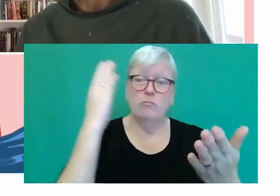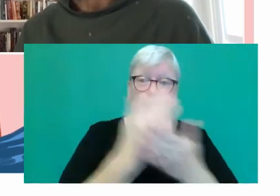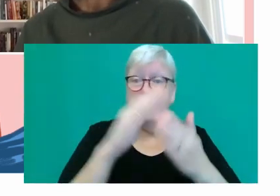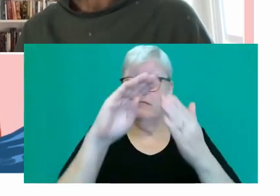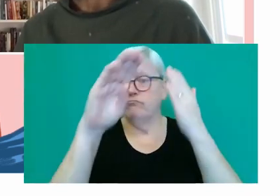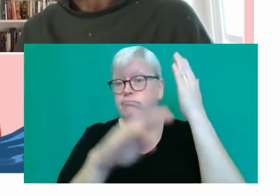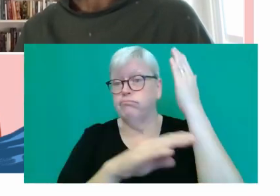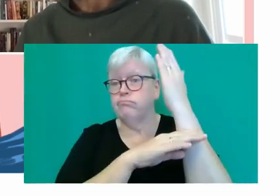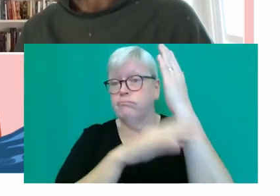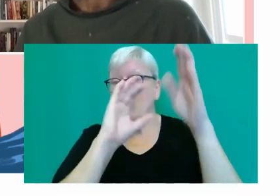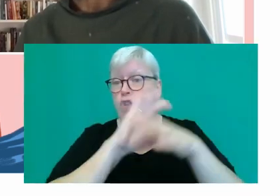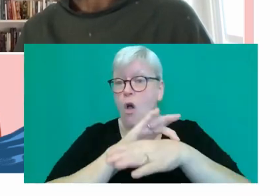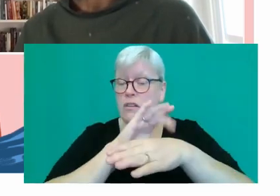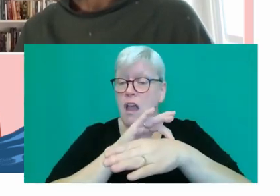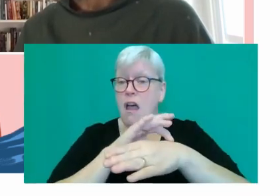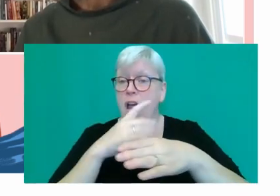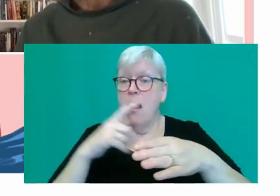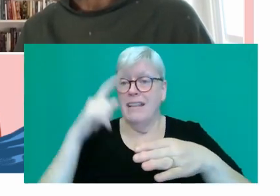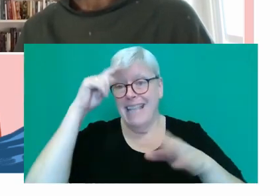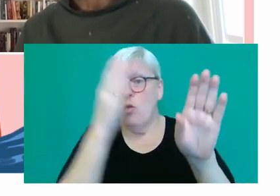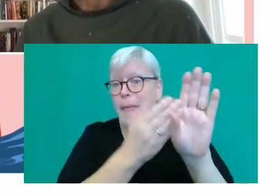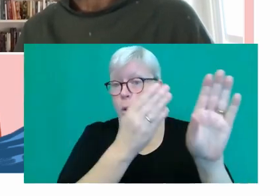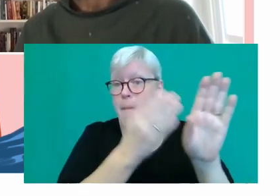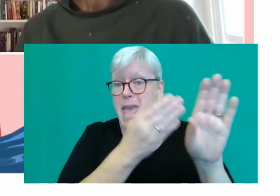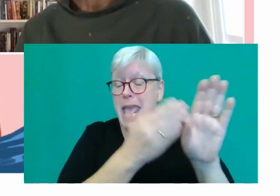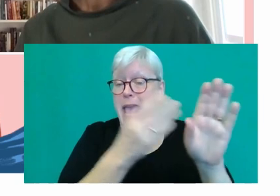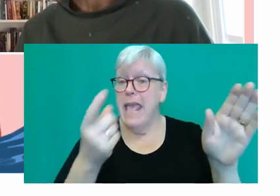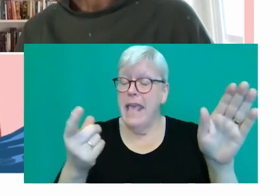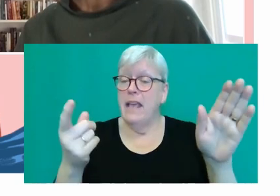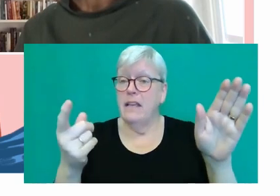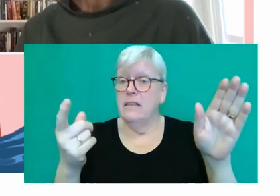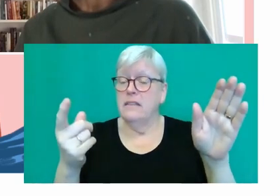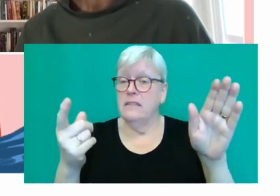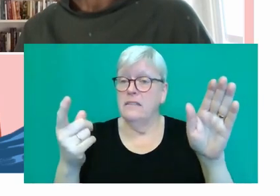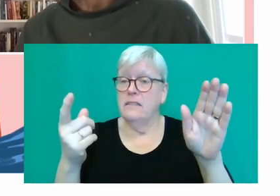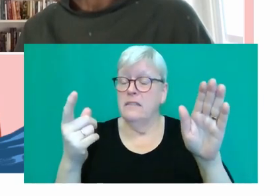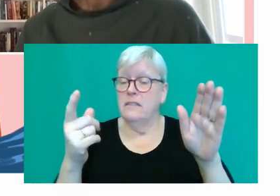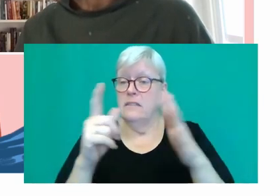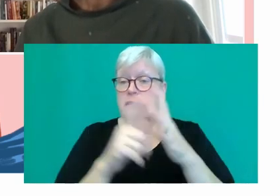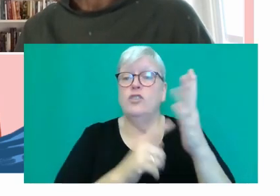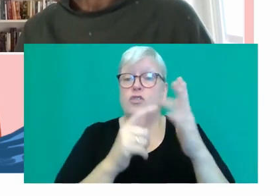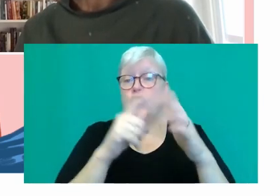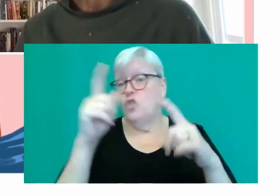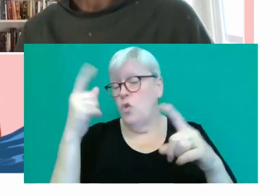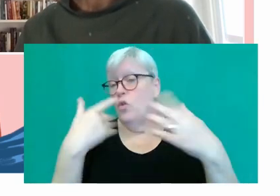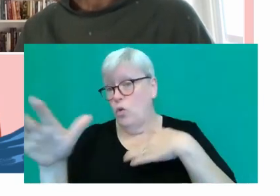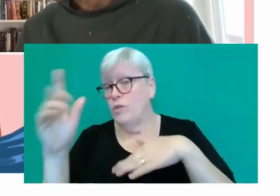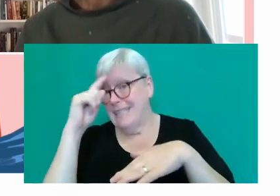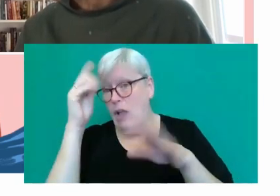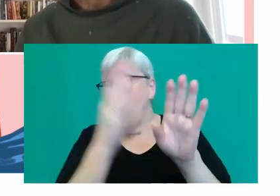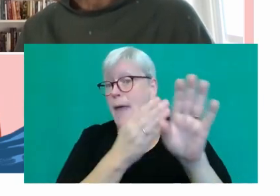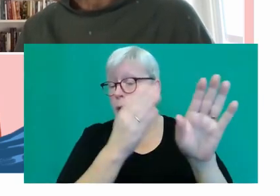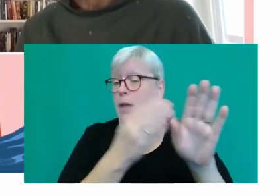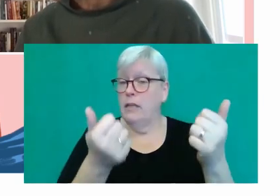the research into psychotherapy, and, and that journey that Joe, you know, undertakes as well. So, yeah,